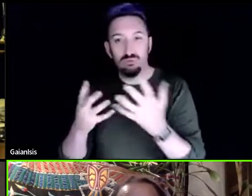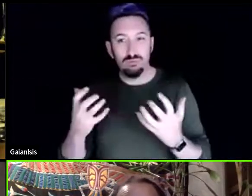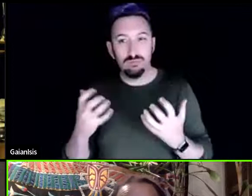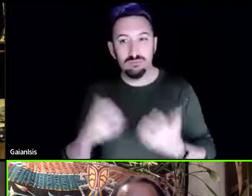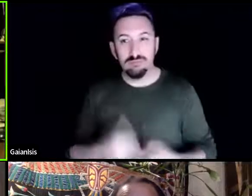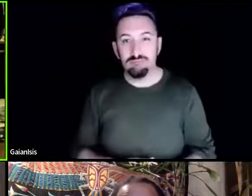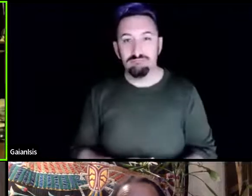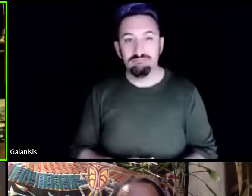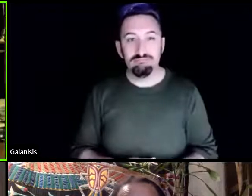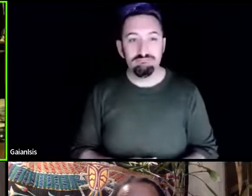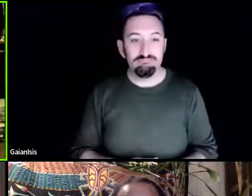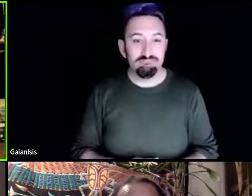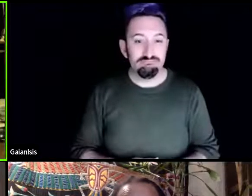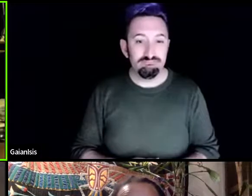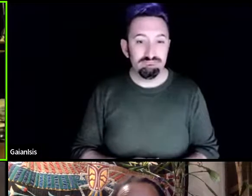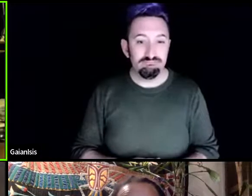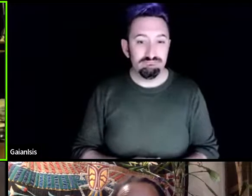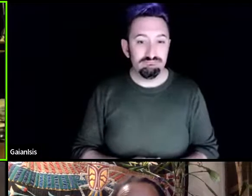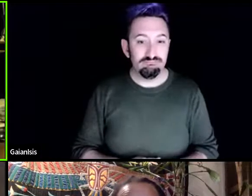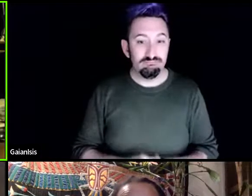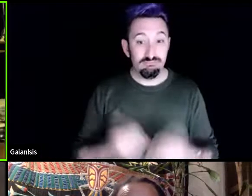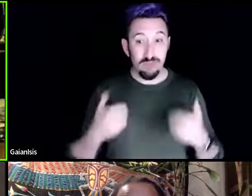great is there another question